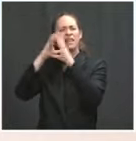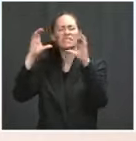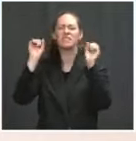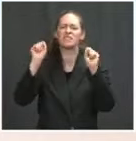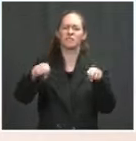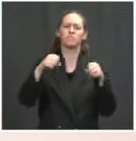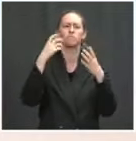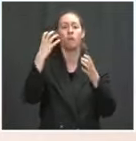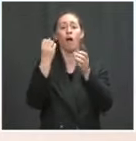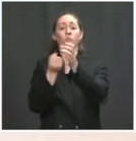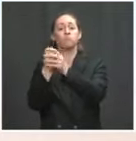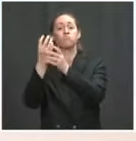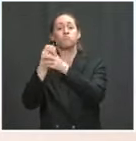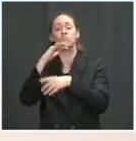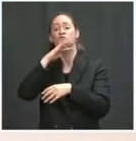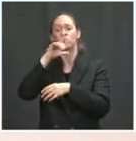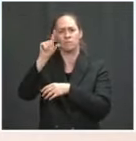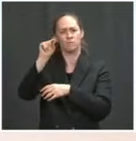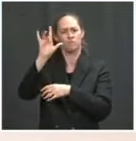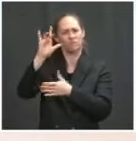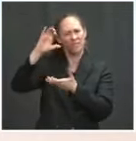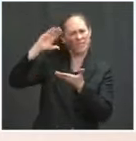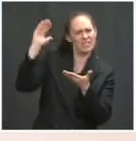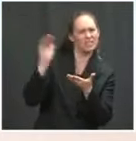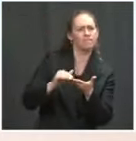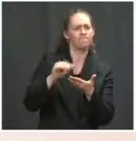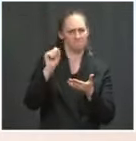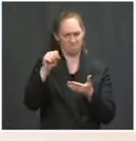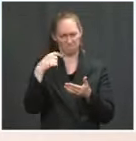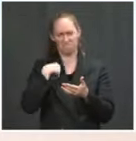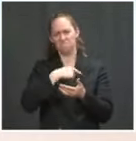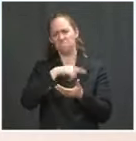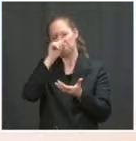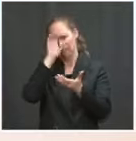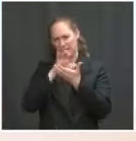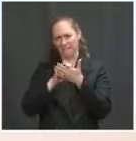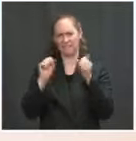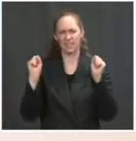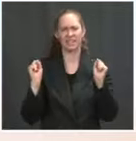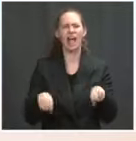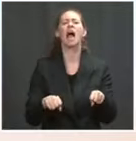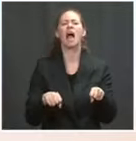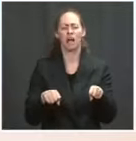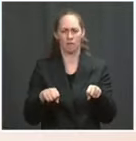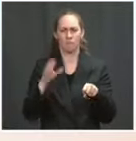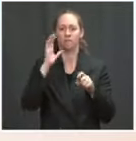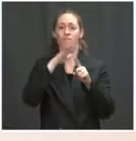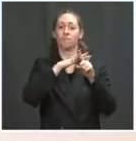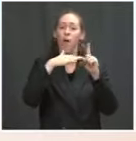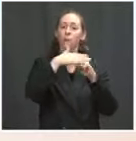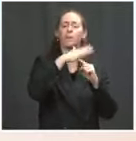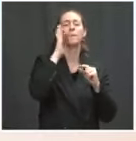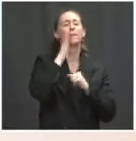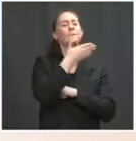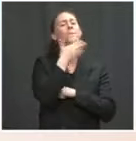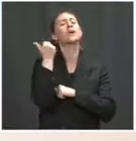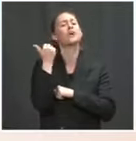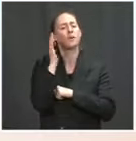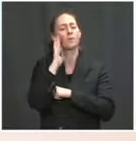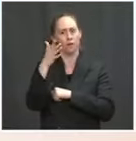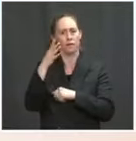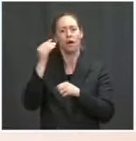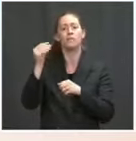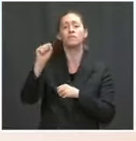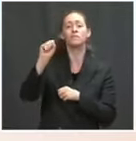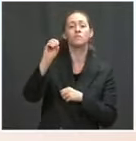it, I think we'll improve income opportunities for farmers. We'll certainly do right by the environment. And I think we'll also have healthier and better soil and cleaner water. Would it need congressional